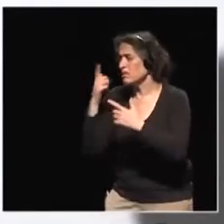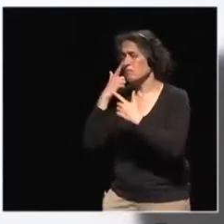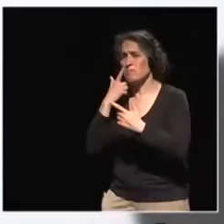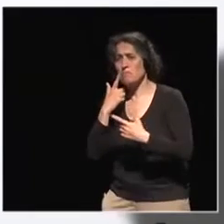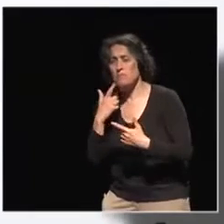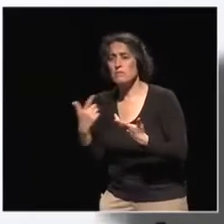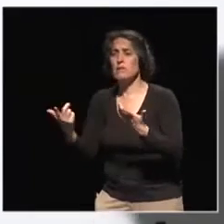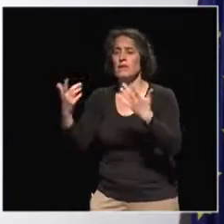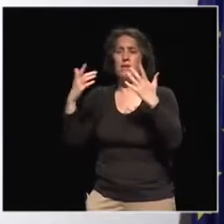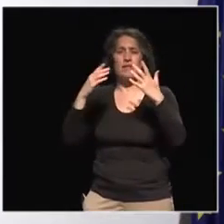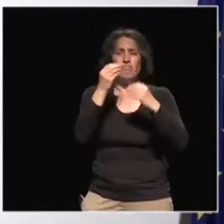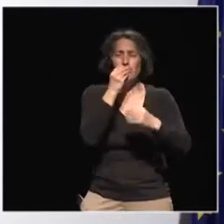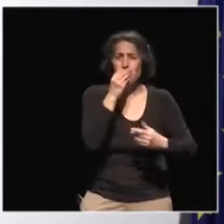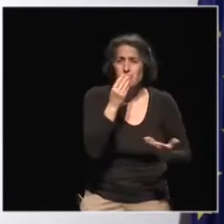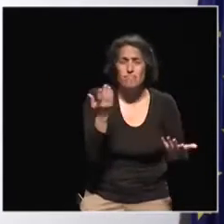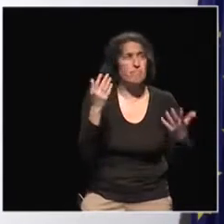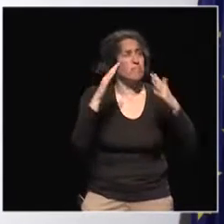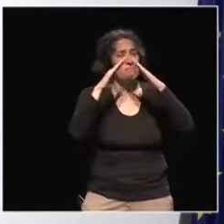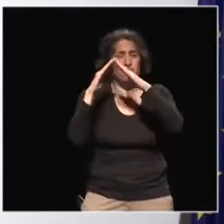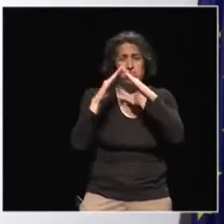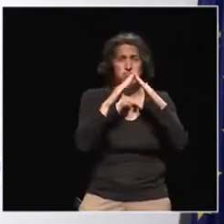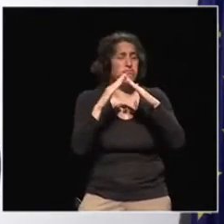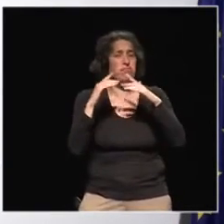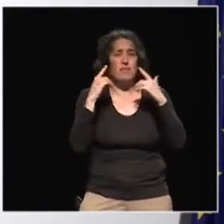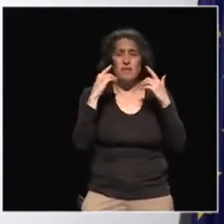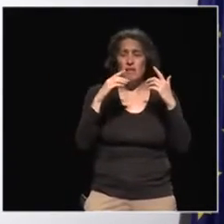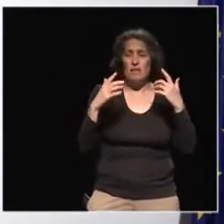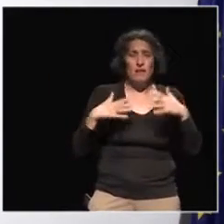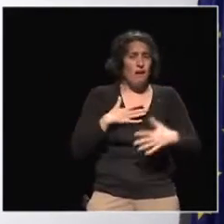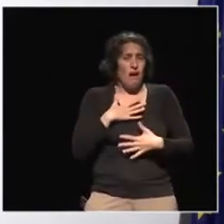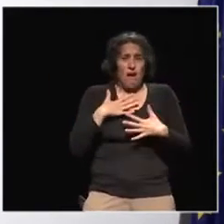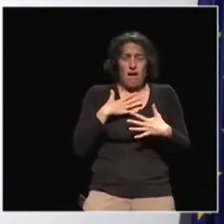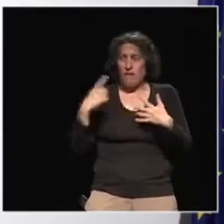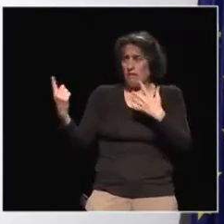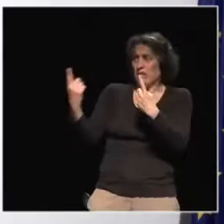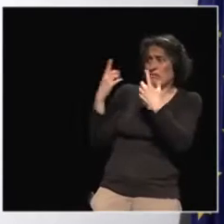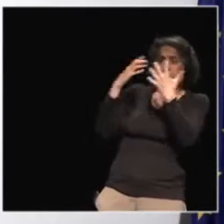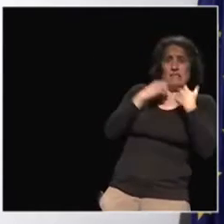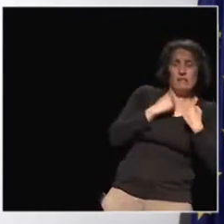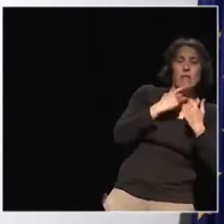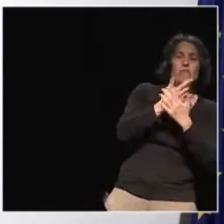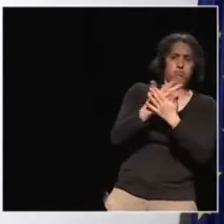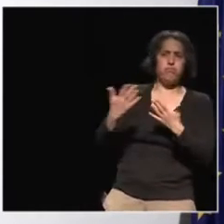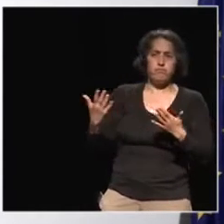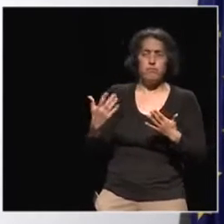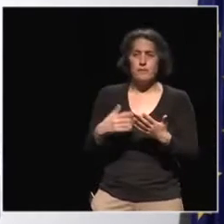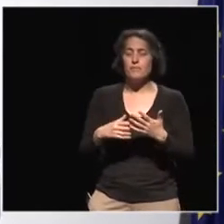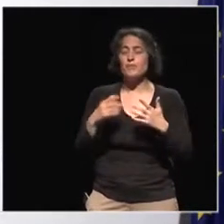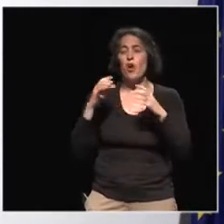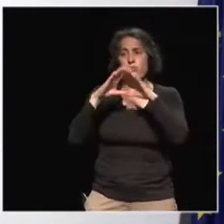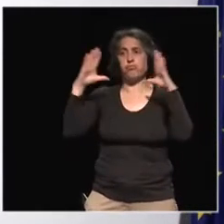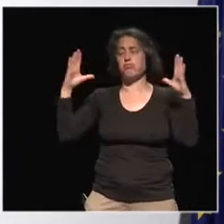the status quo. Okay, in contrast to a reproduction of knowledge as it's still very often